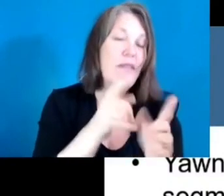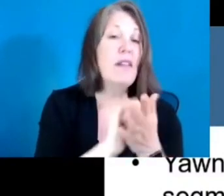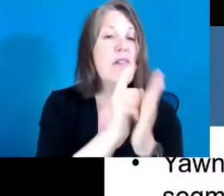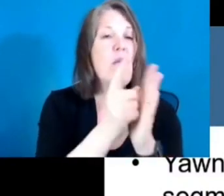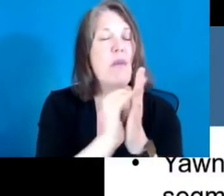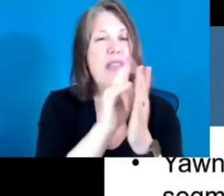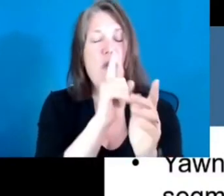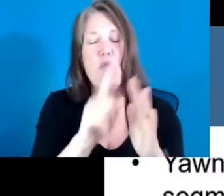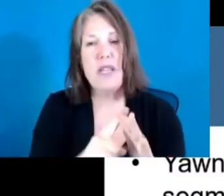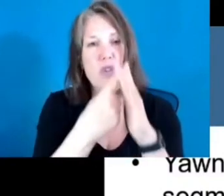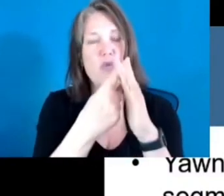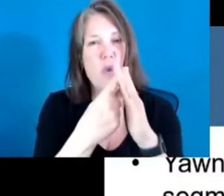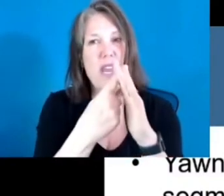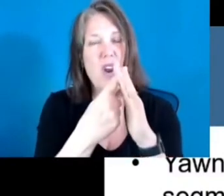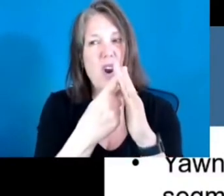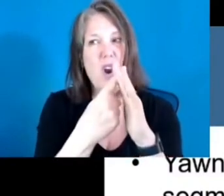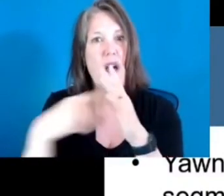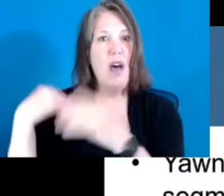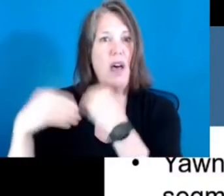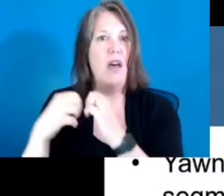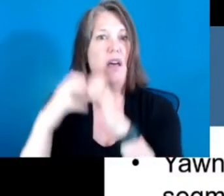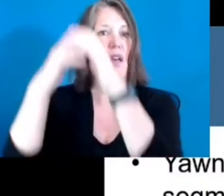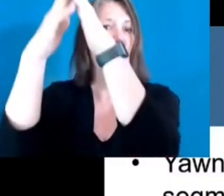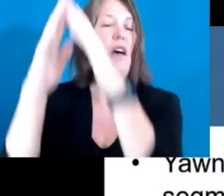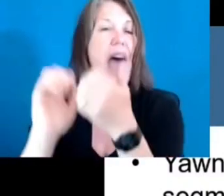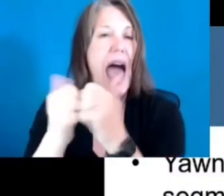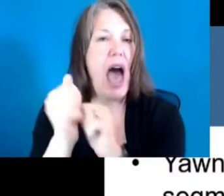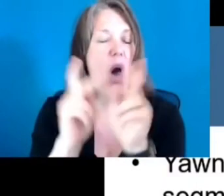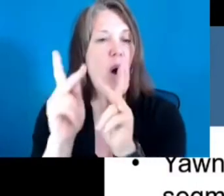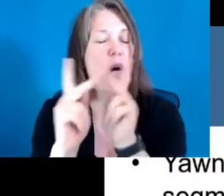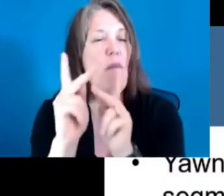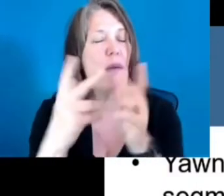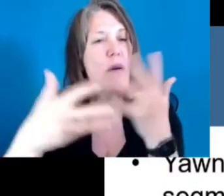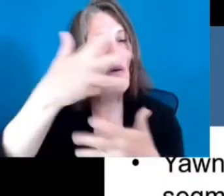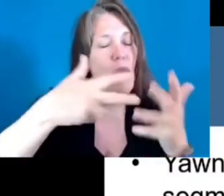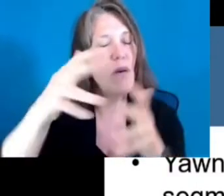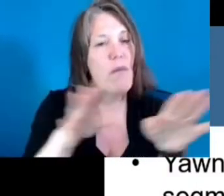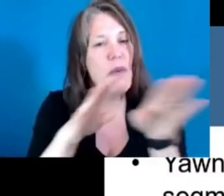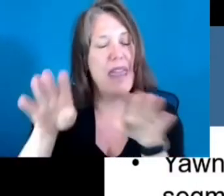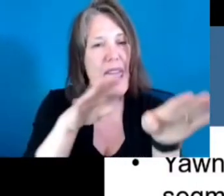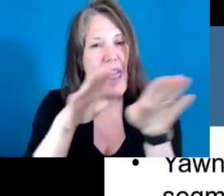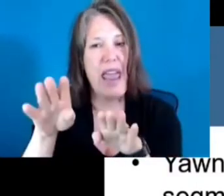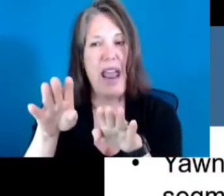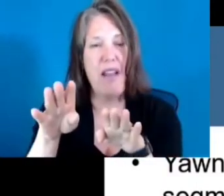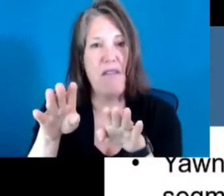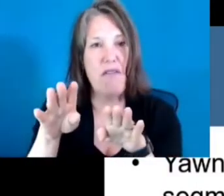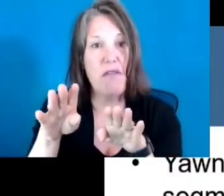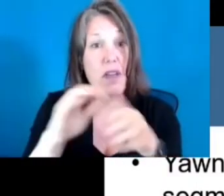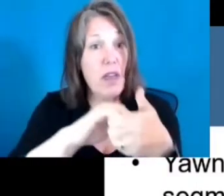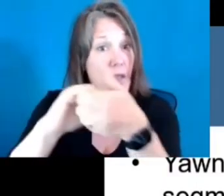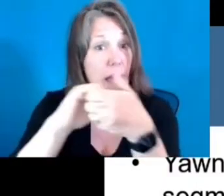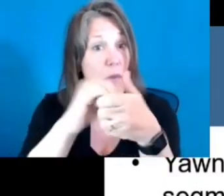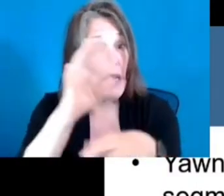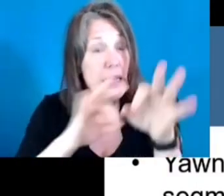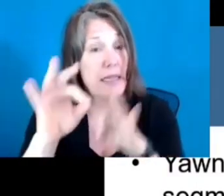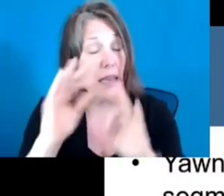another, collaboratively often rather than competitively, with innovation and invention